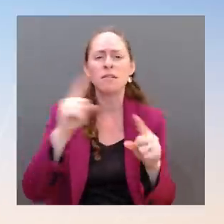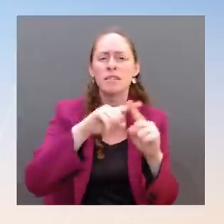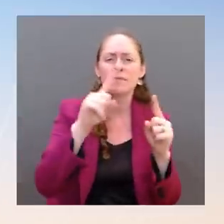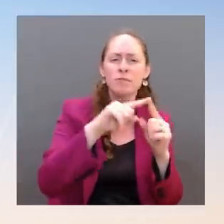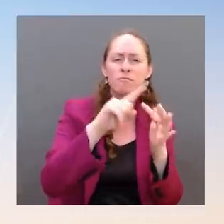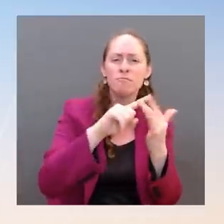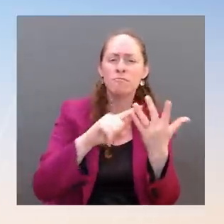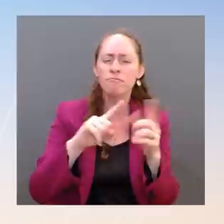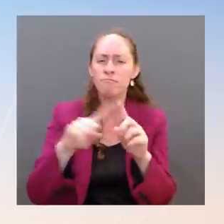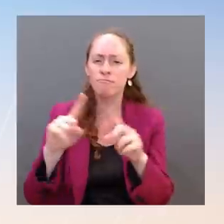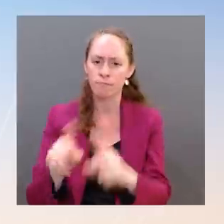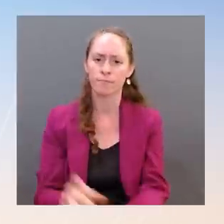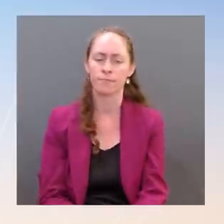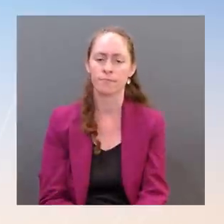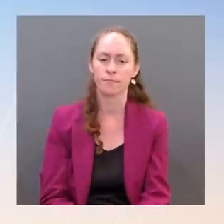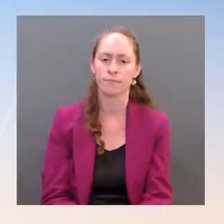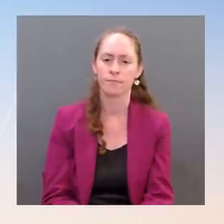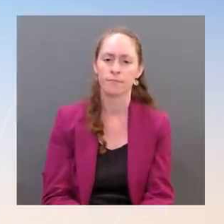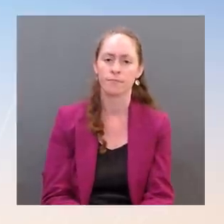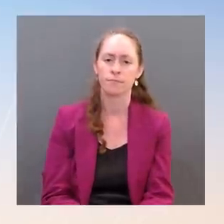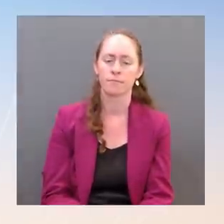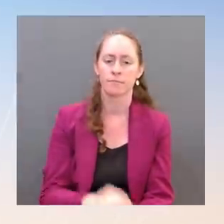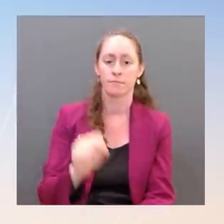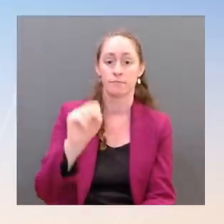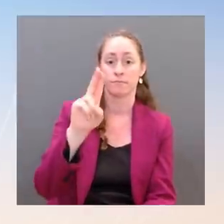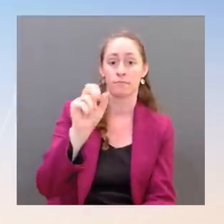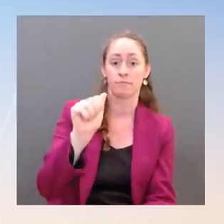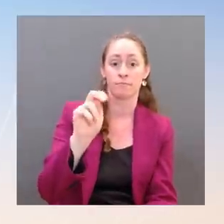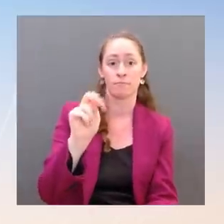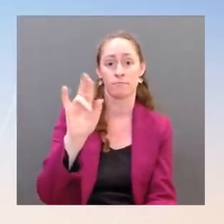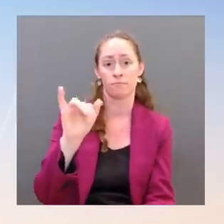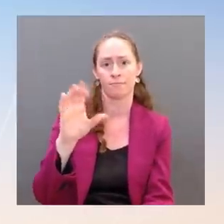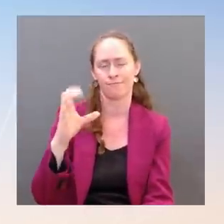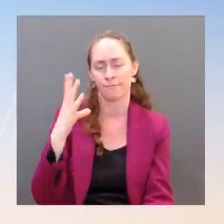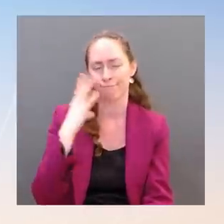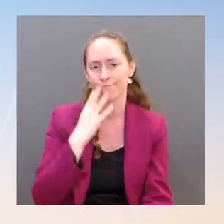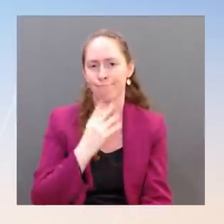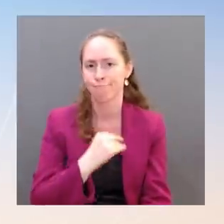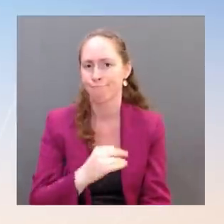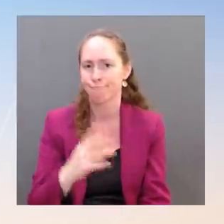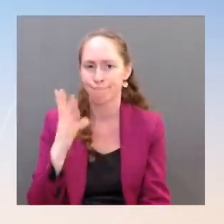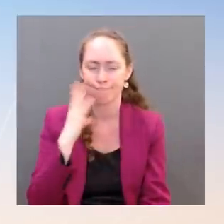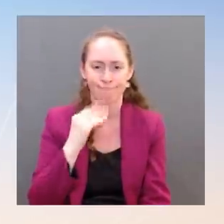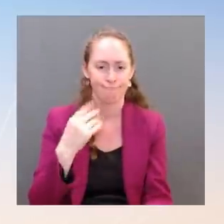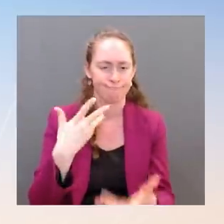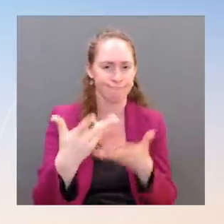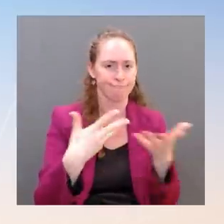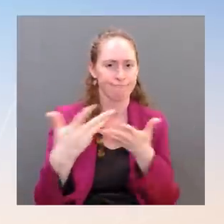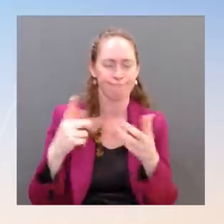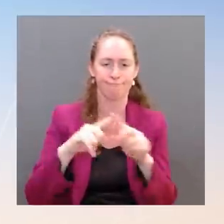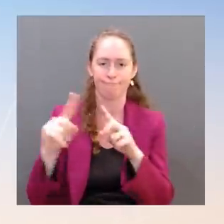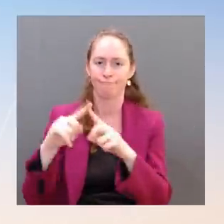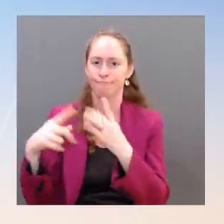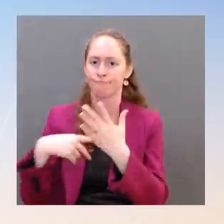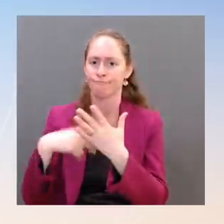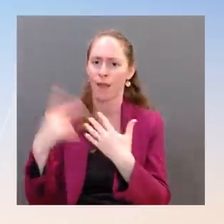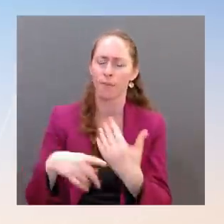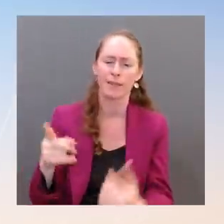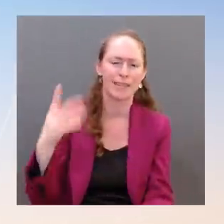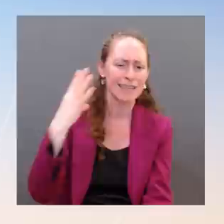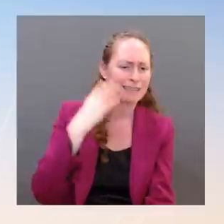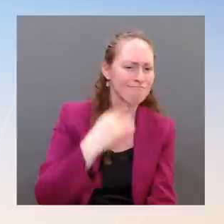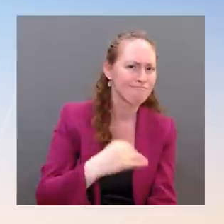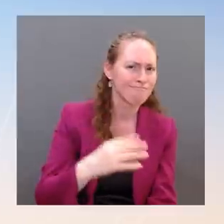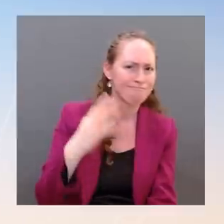interagency process in the federal government. There's no one who is better at bringing stakeholders to the table to drive progress.